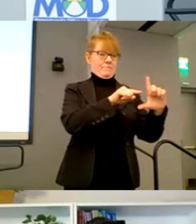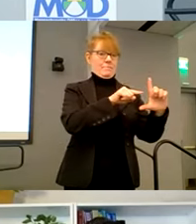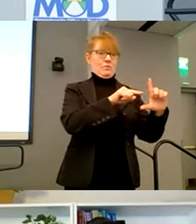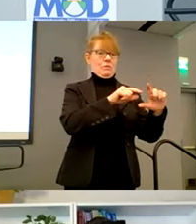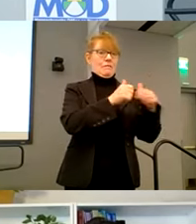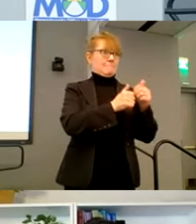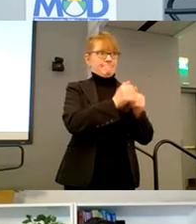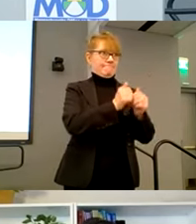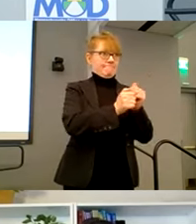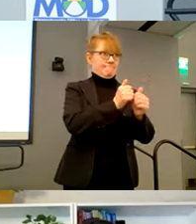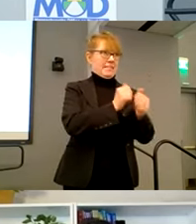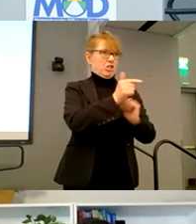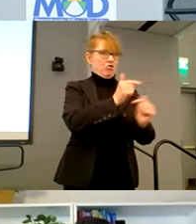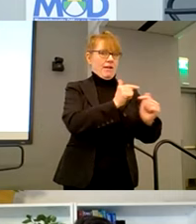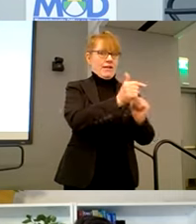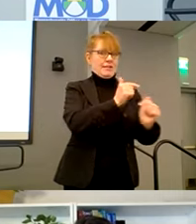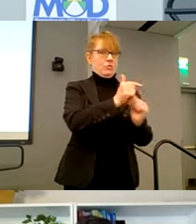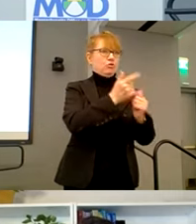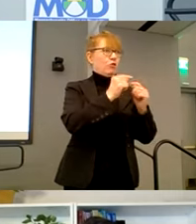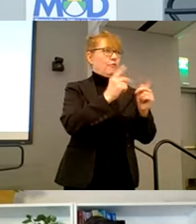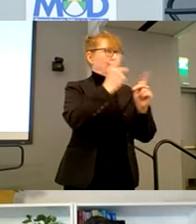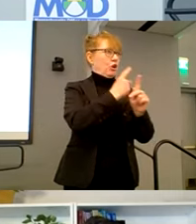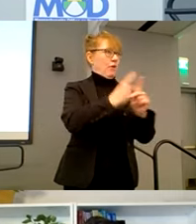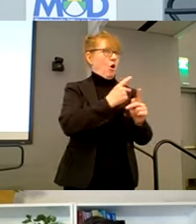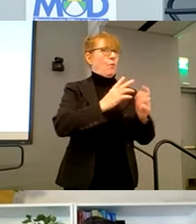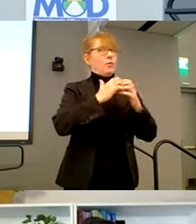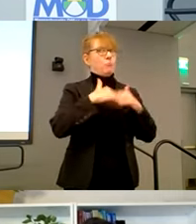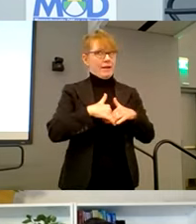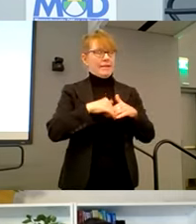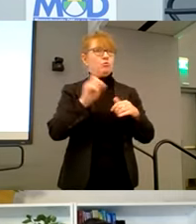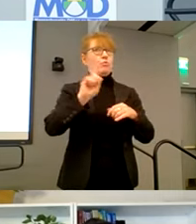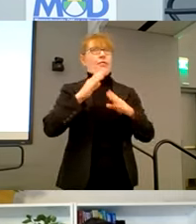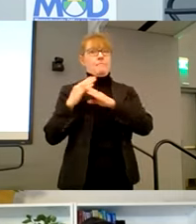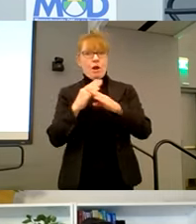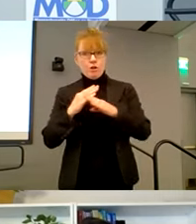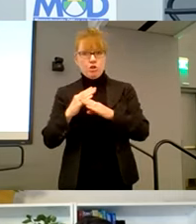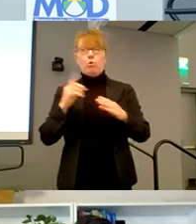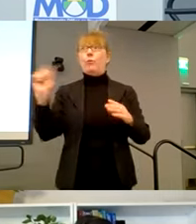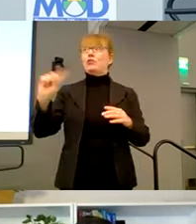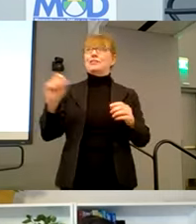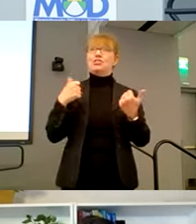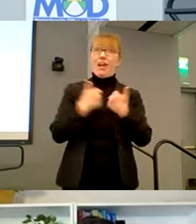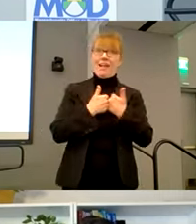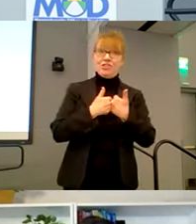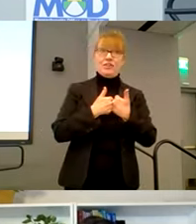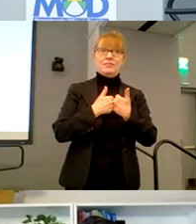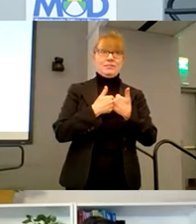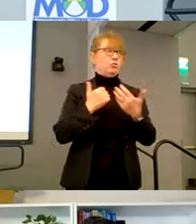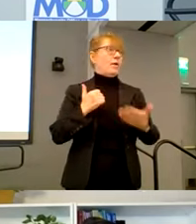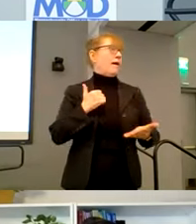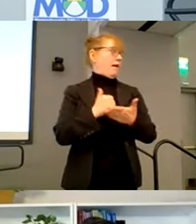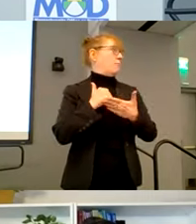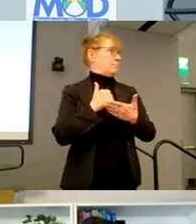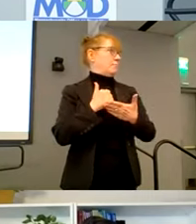and through the games where the breakdown is, where the barriers are, uh, and where the, some of the challenges are, um, that we can help players